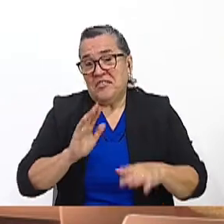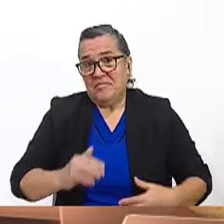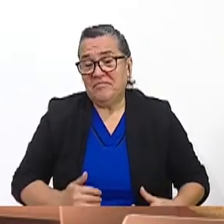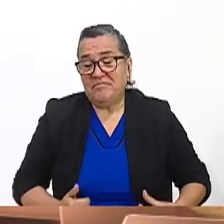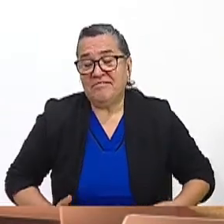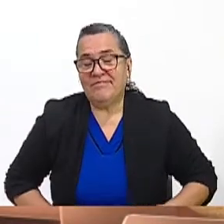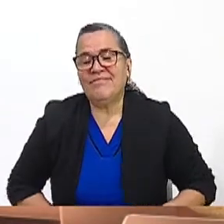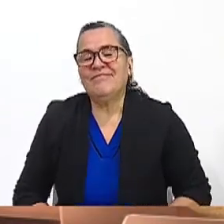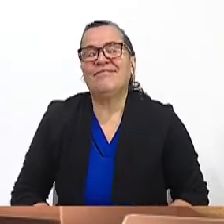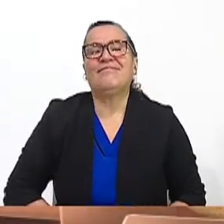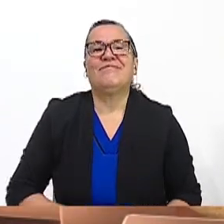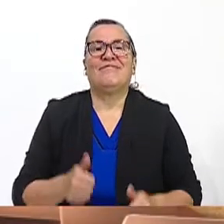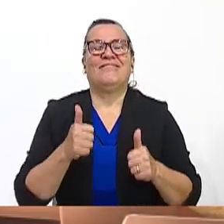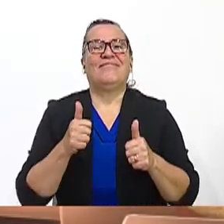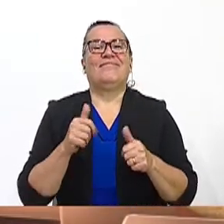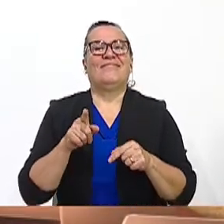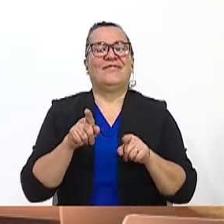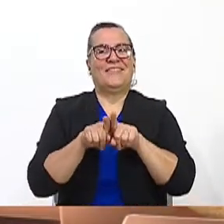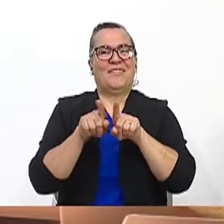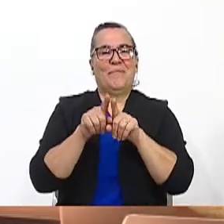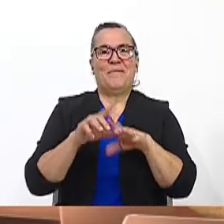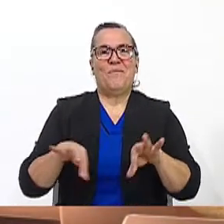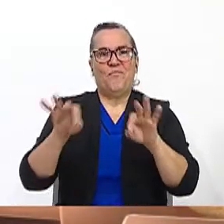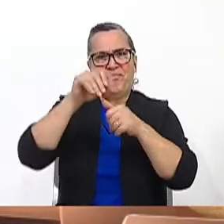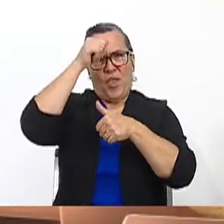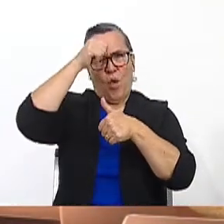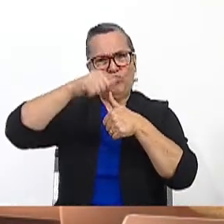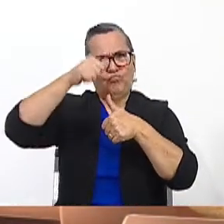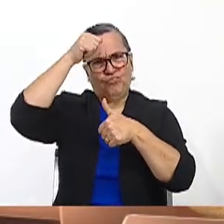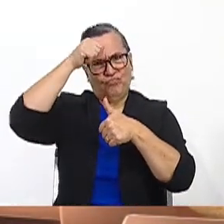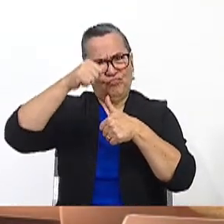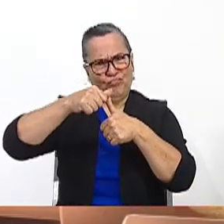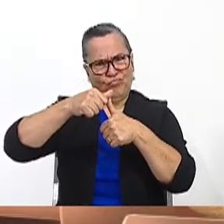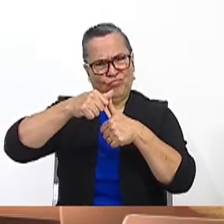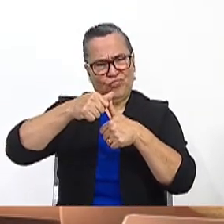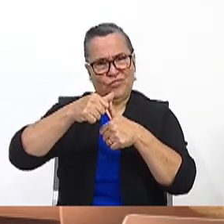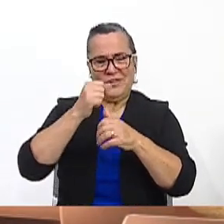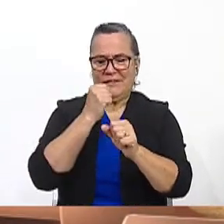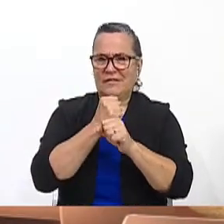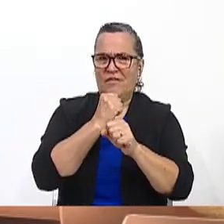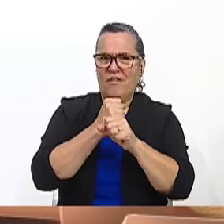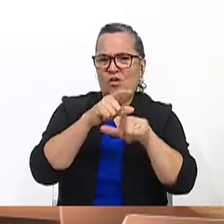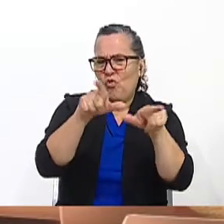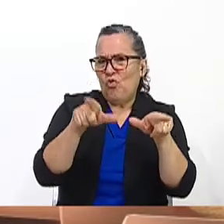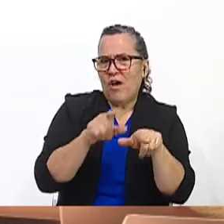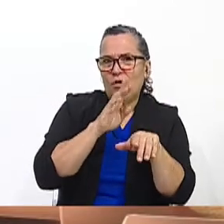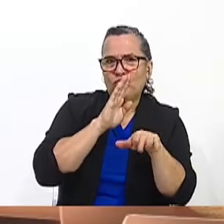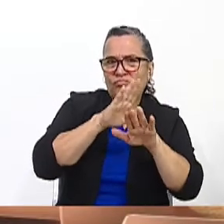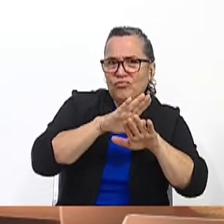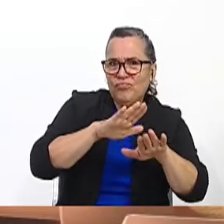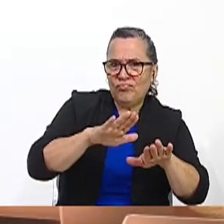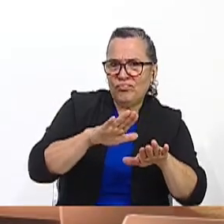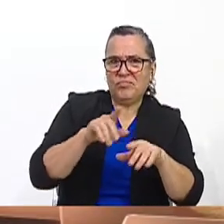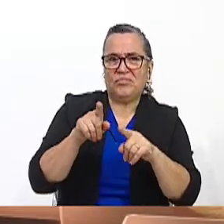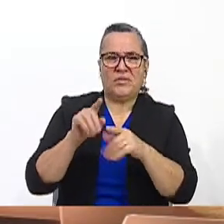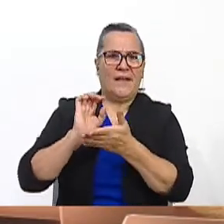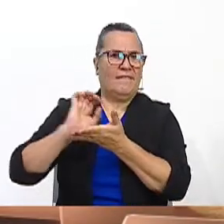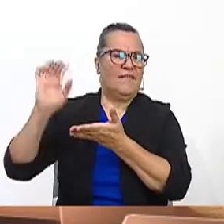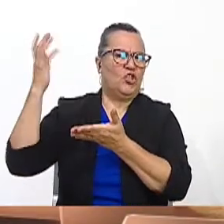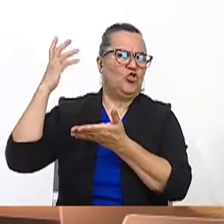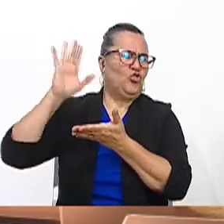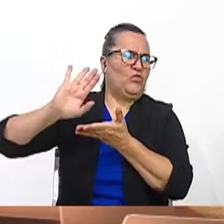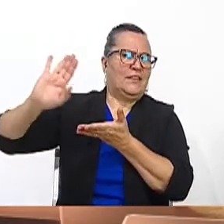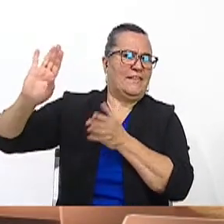Very good. Ah, some important reminders. Try to work in a quiet place, avoid loud